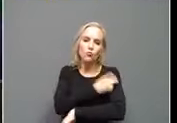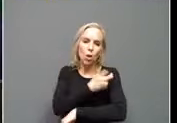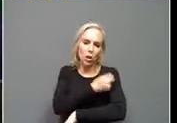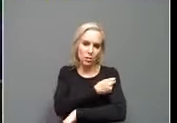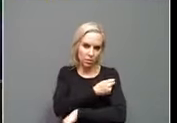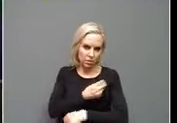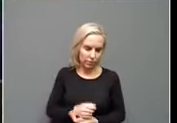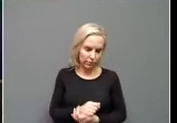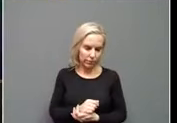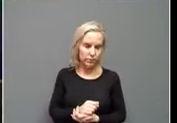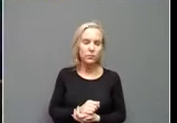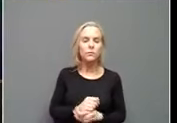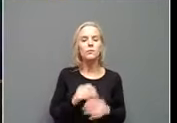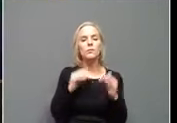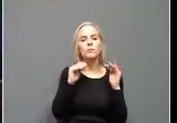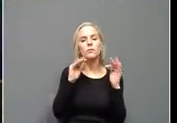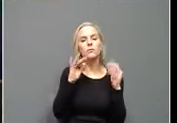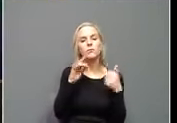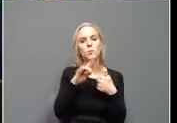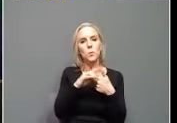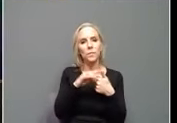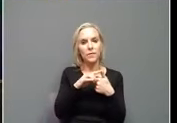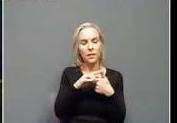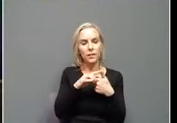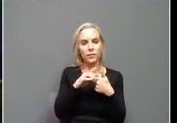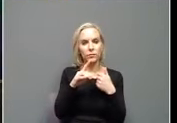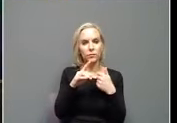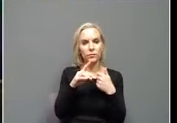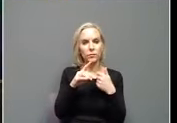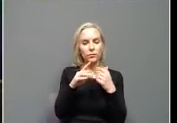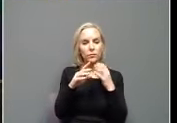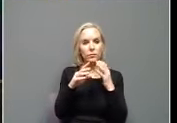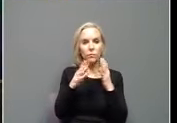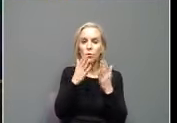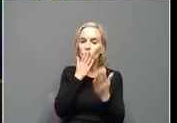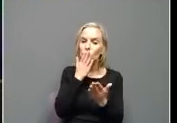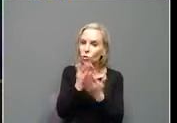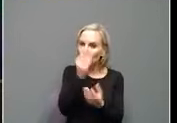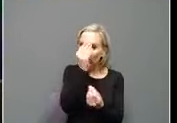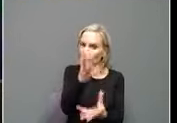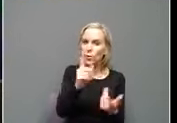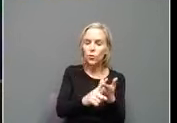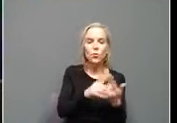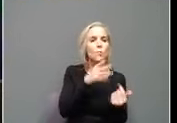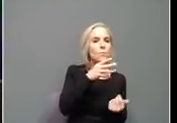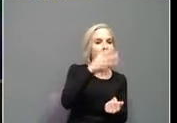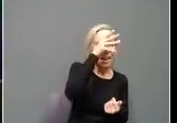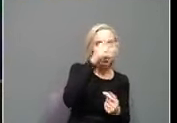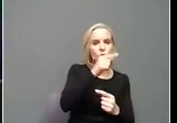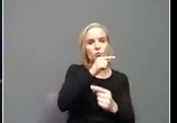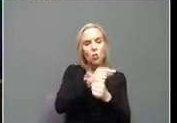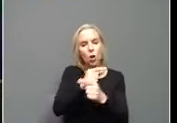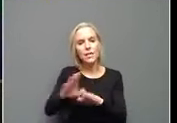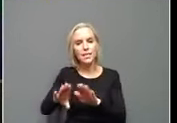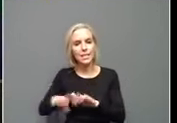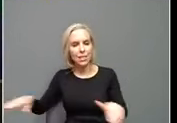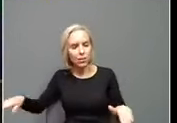So in, in communicating, uh, good information to parents, guardians, and kids, certainly